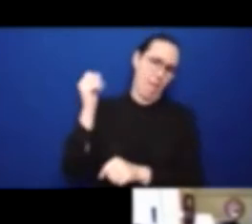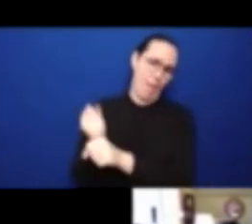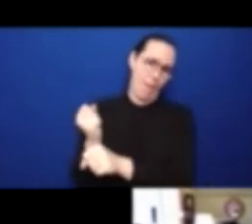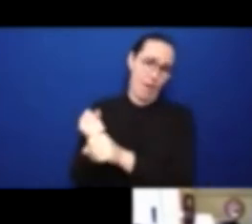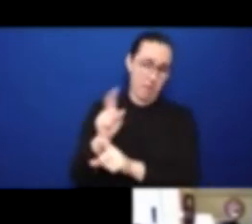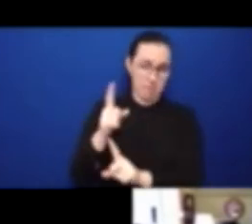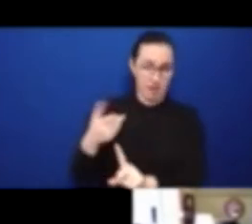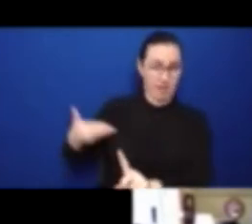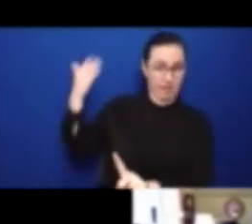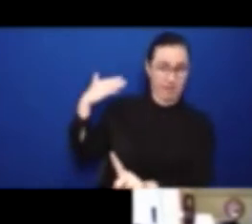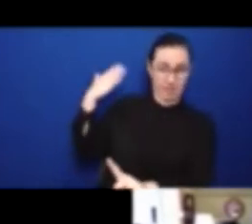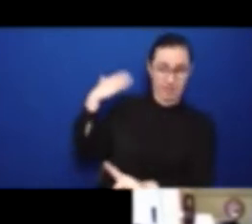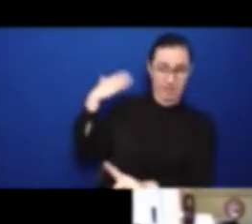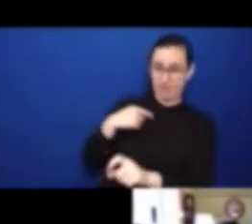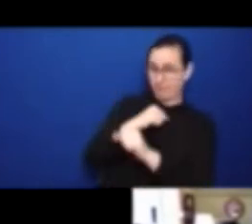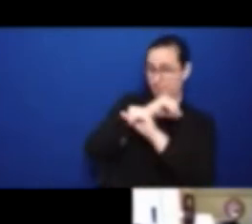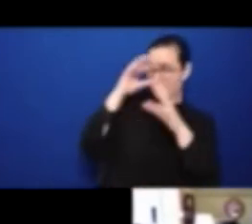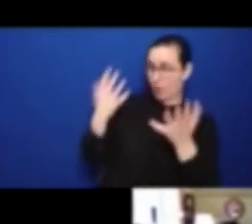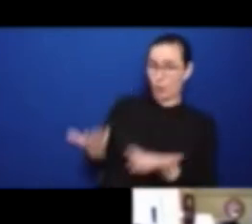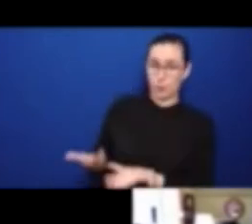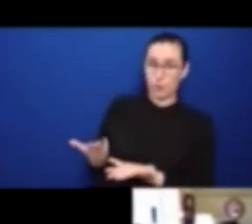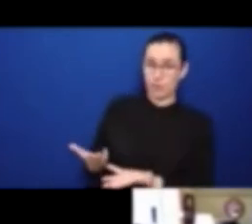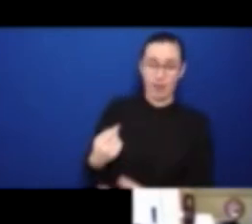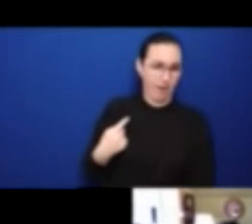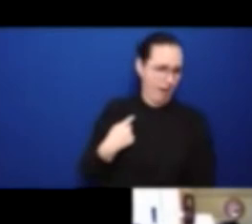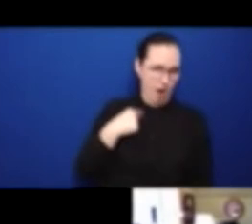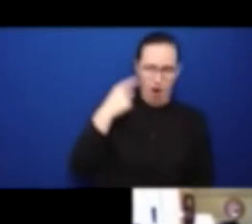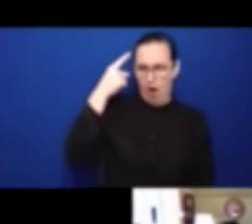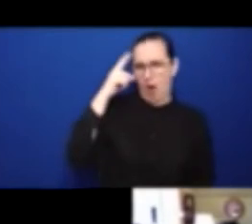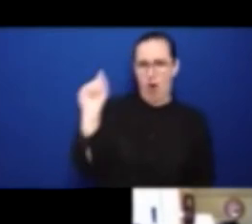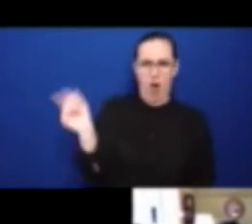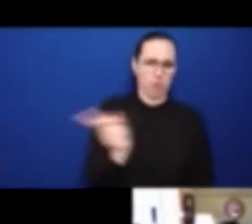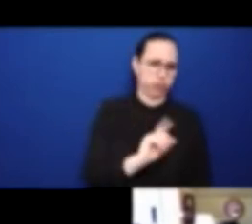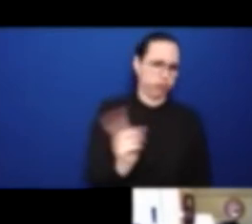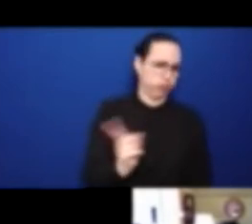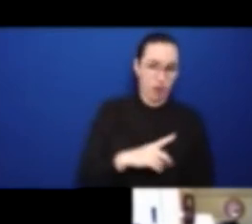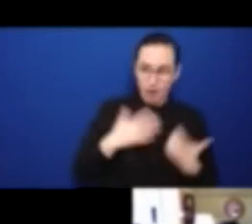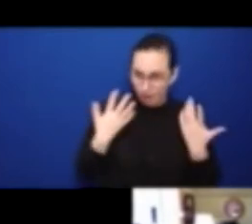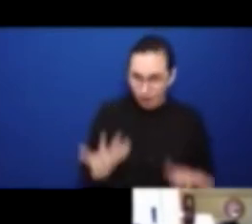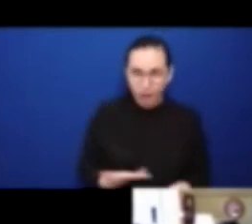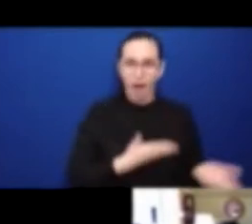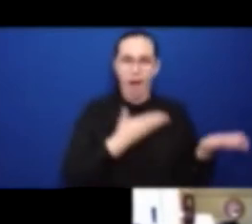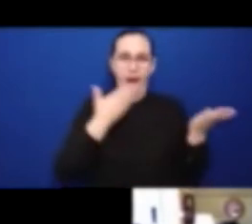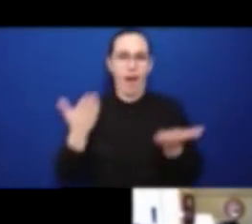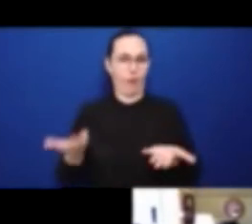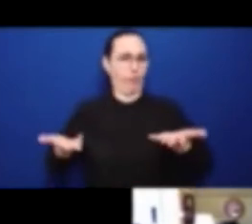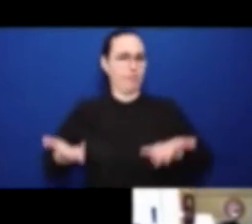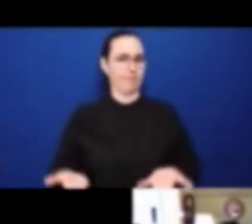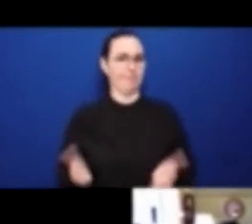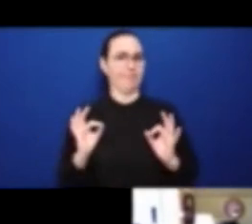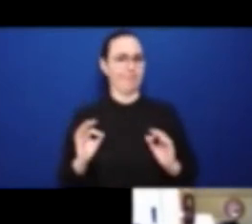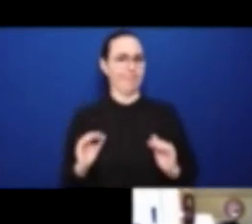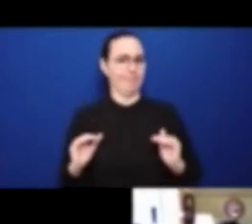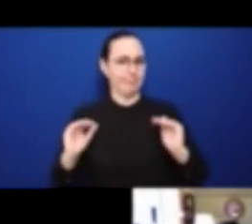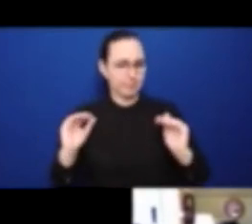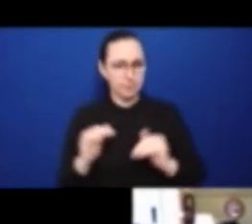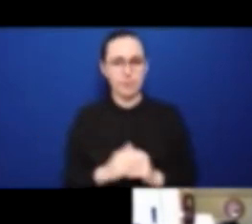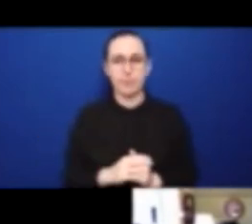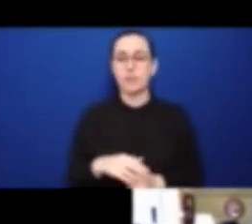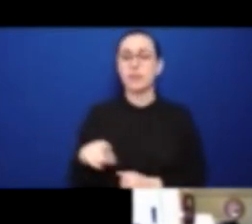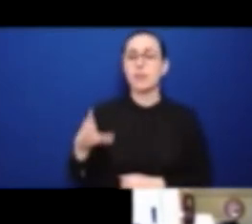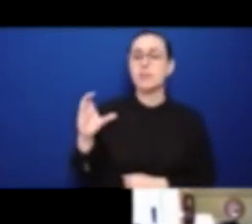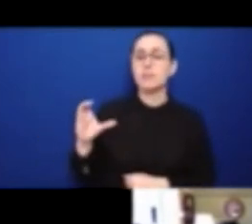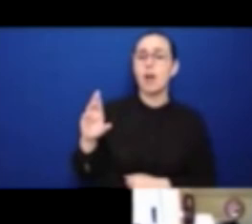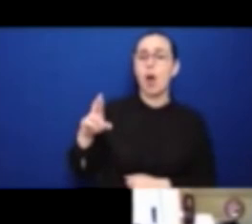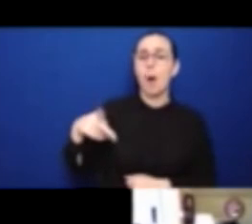that Article 32, which was a hard-fought article in the treaty, the one that reflects